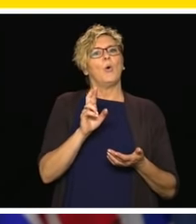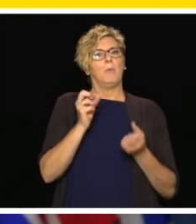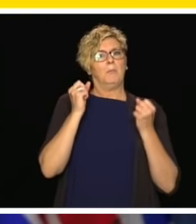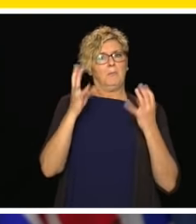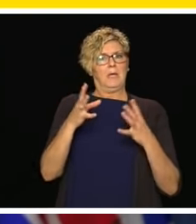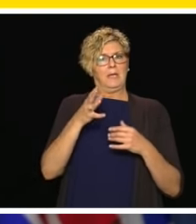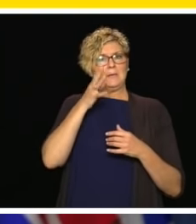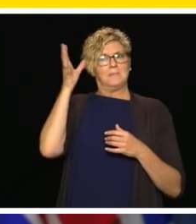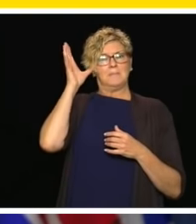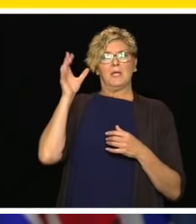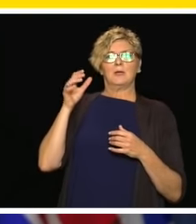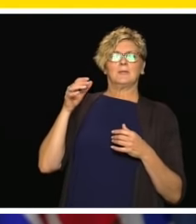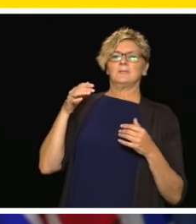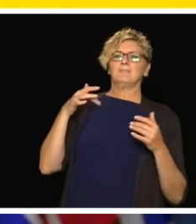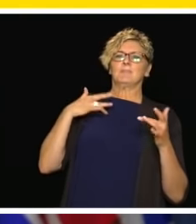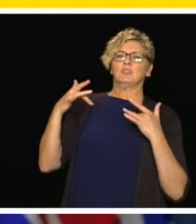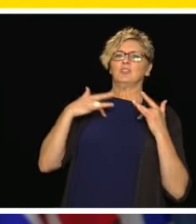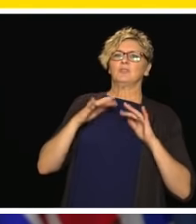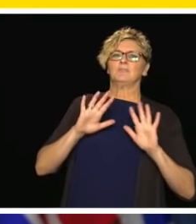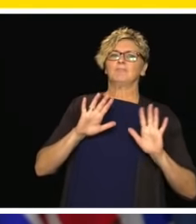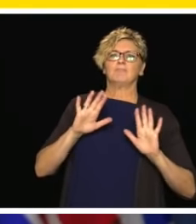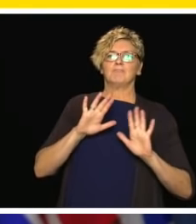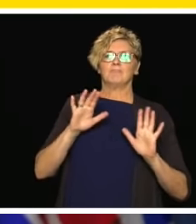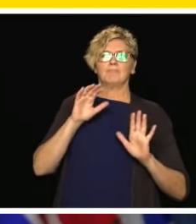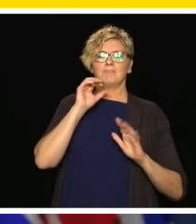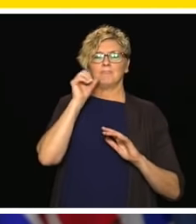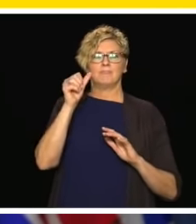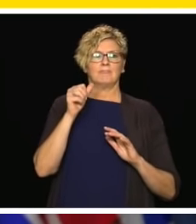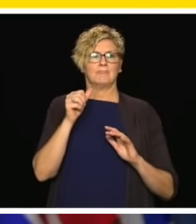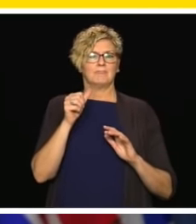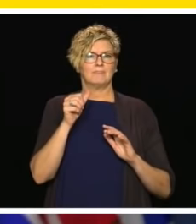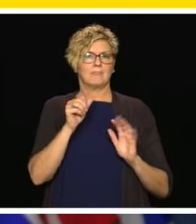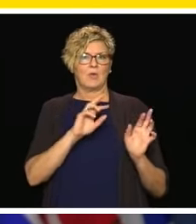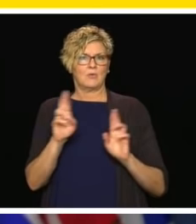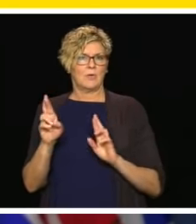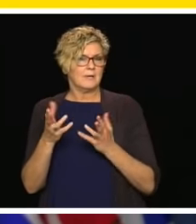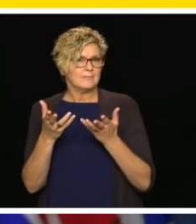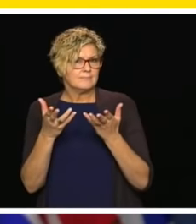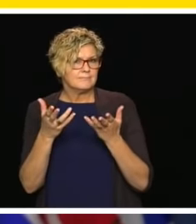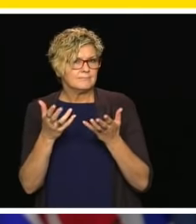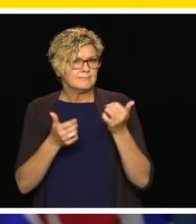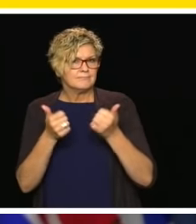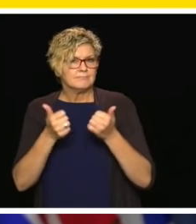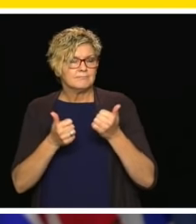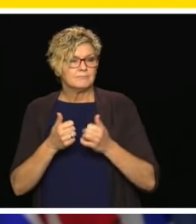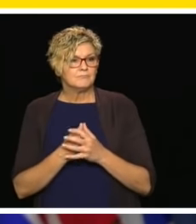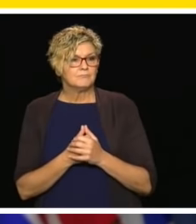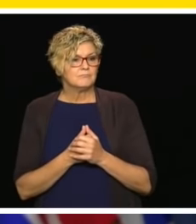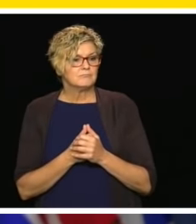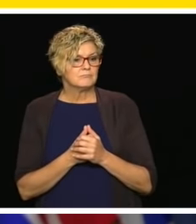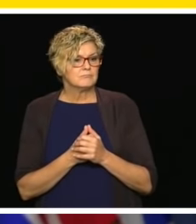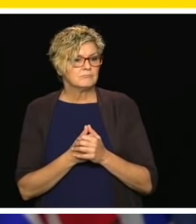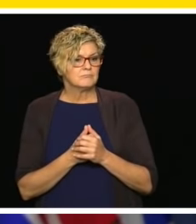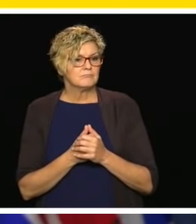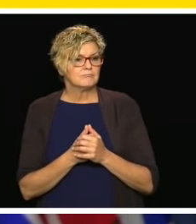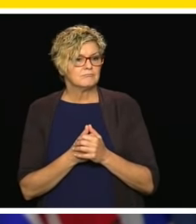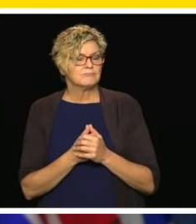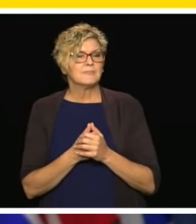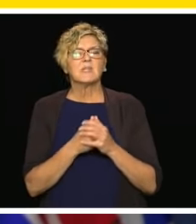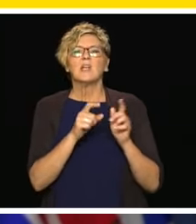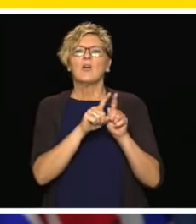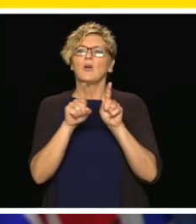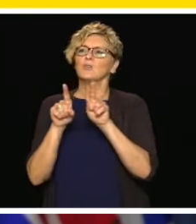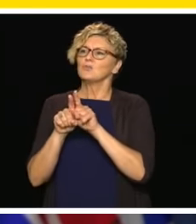parents are concerned about that. And I'm also wondering about how you will deal with the